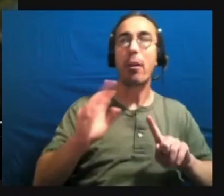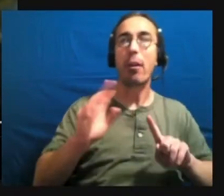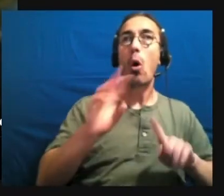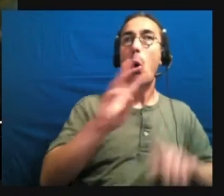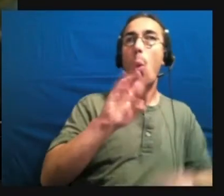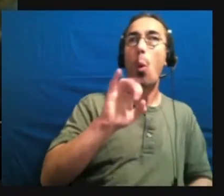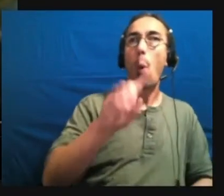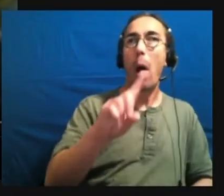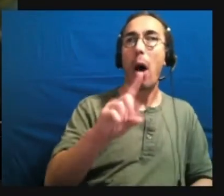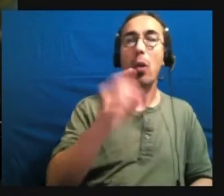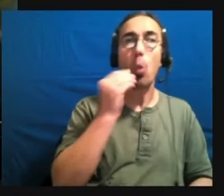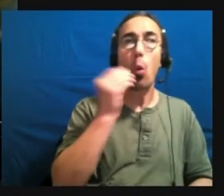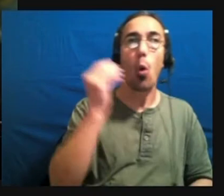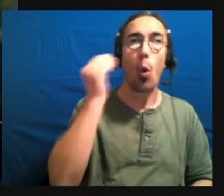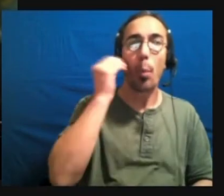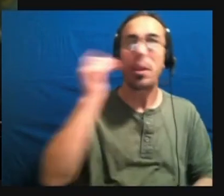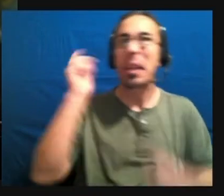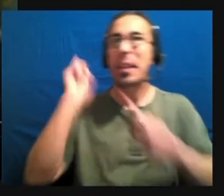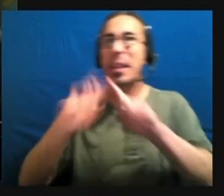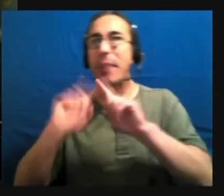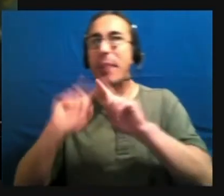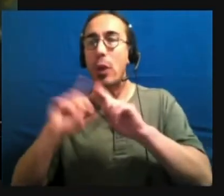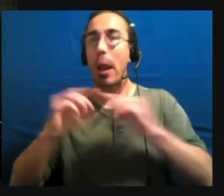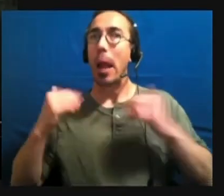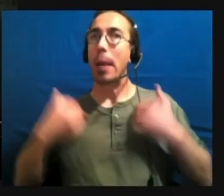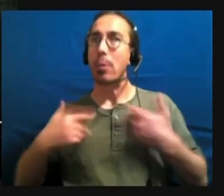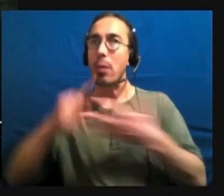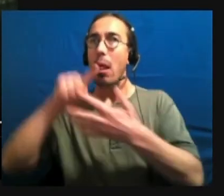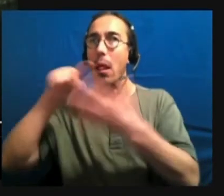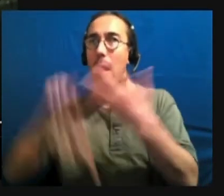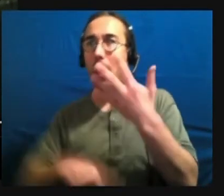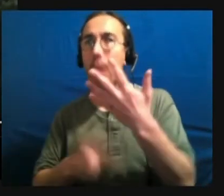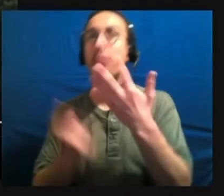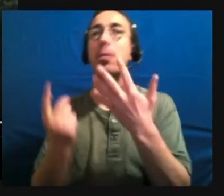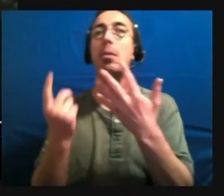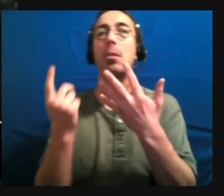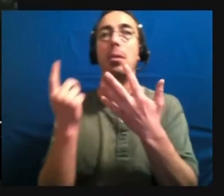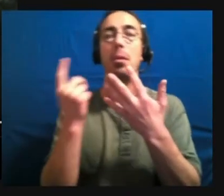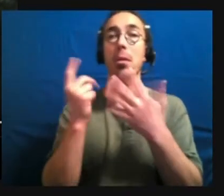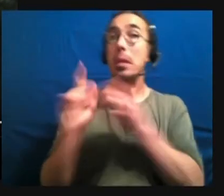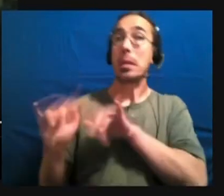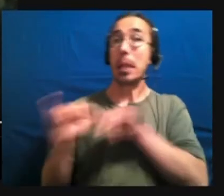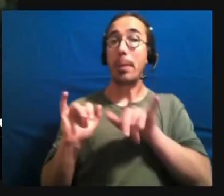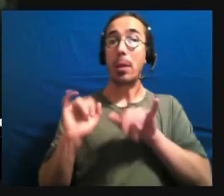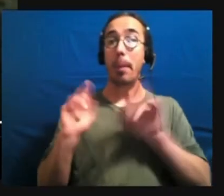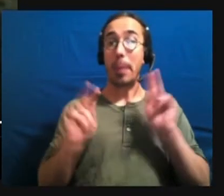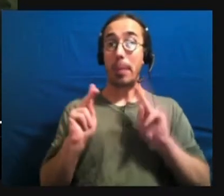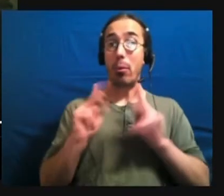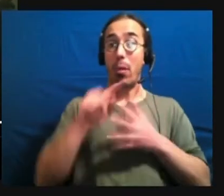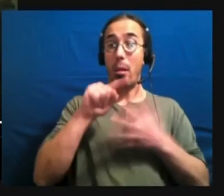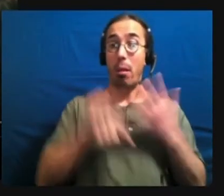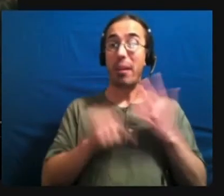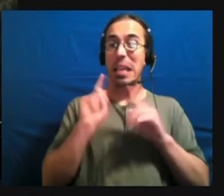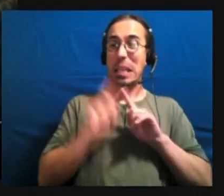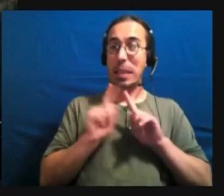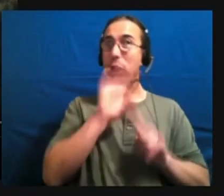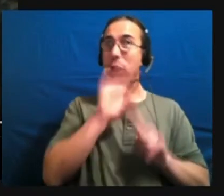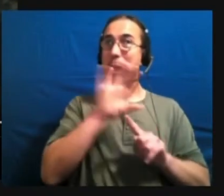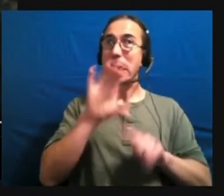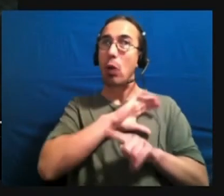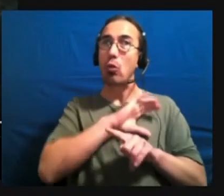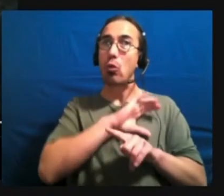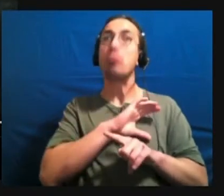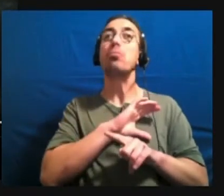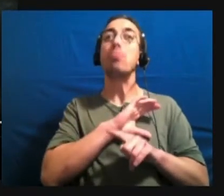of different species, and billions of different individuals with trillions of different characteristics. This